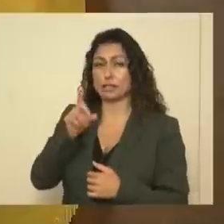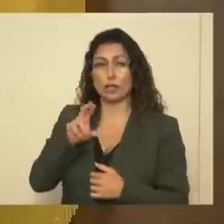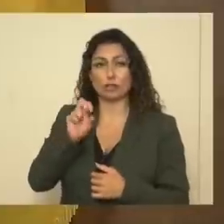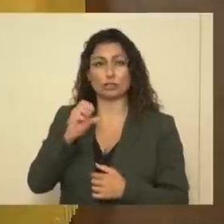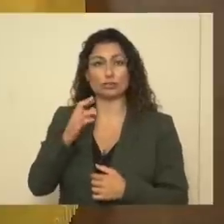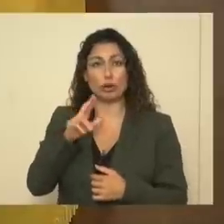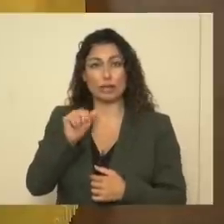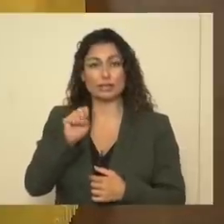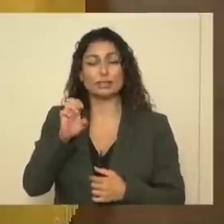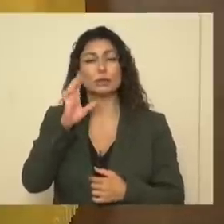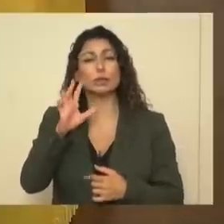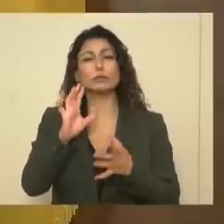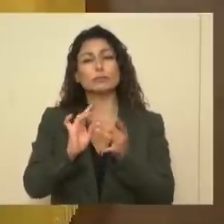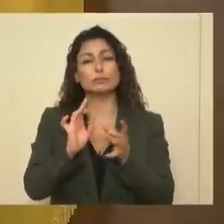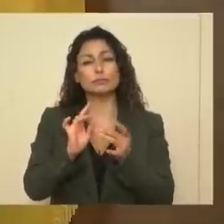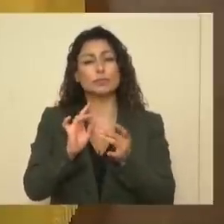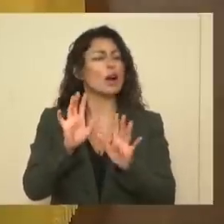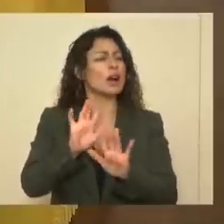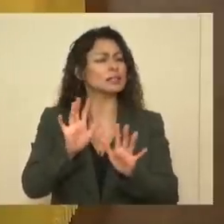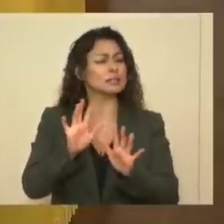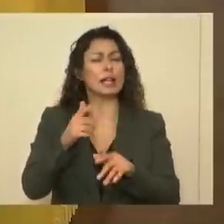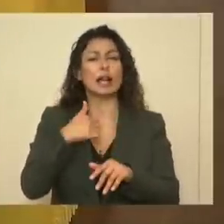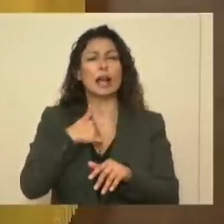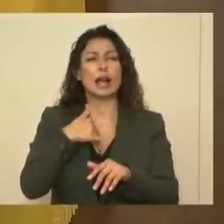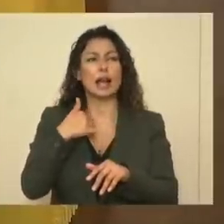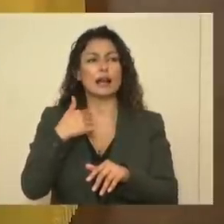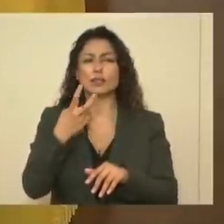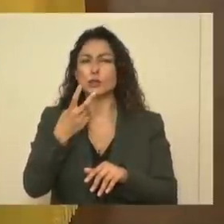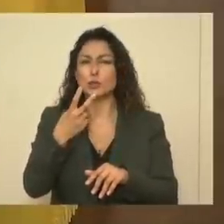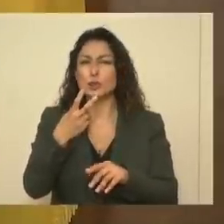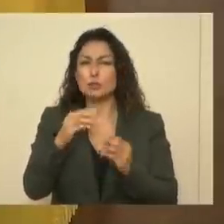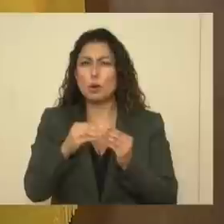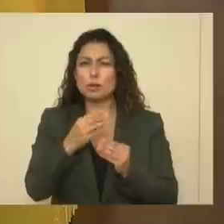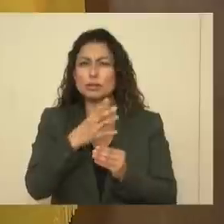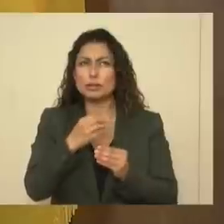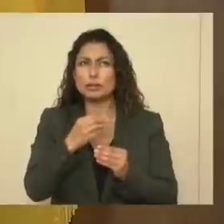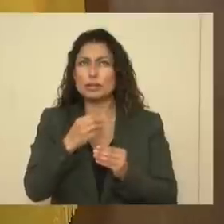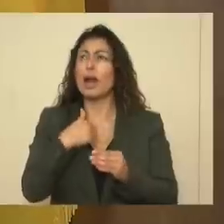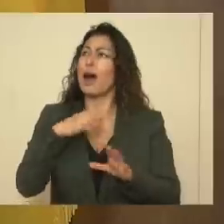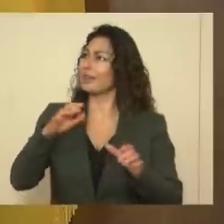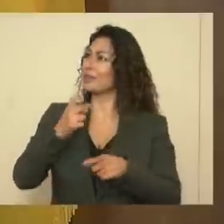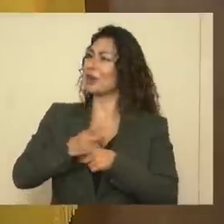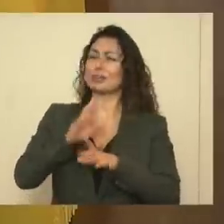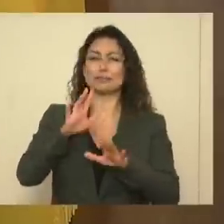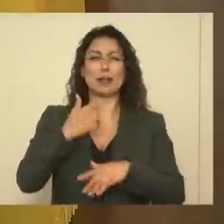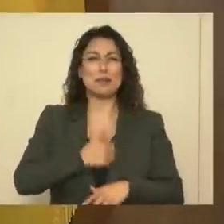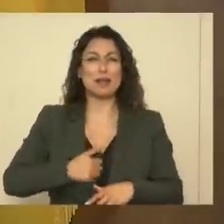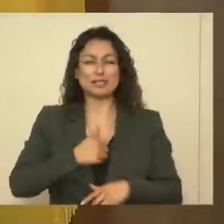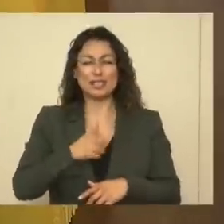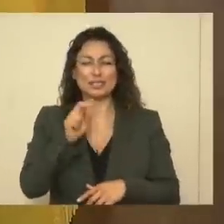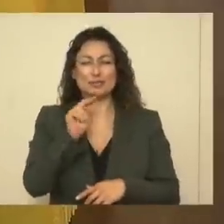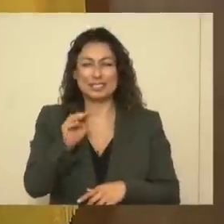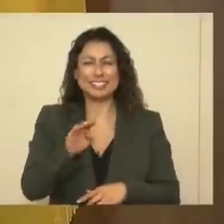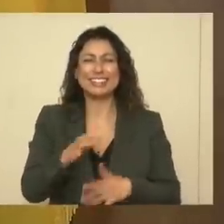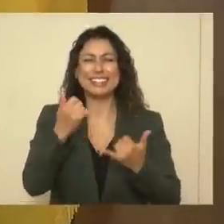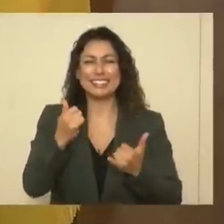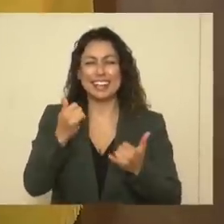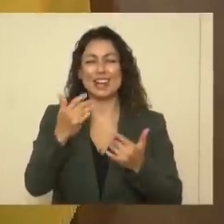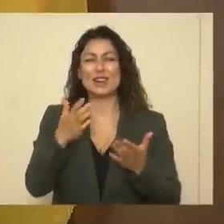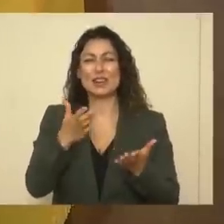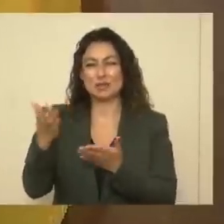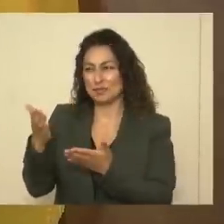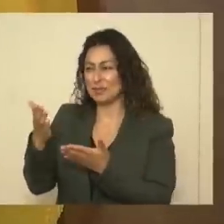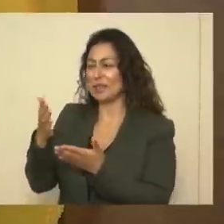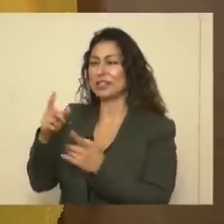who's going to talk about, or actually, I have my two slides first. Oh, I did it right. All I apologize, New Mexico. We're going to do the modeling,